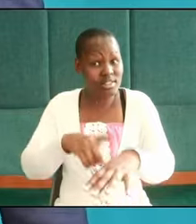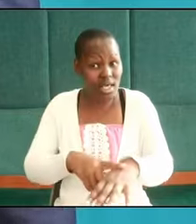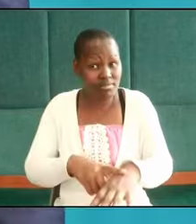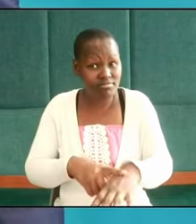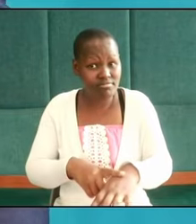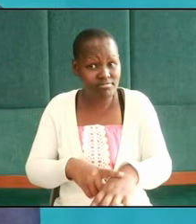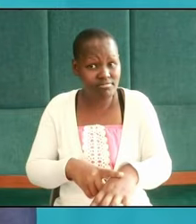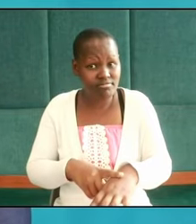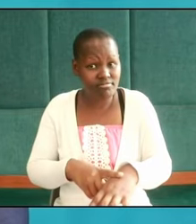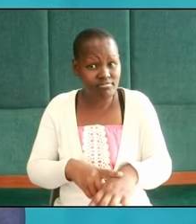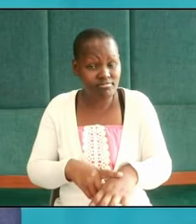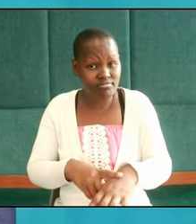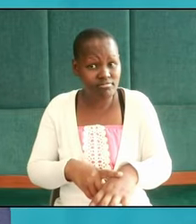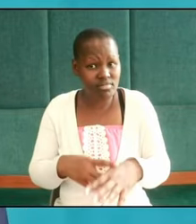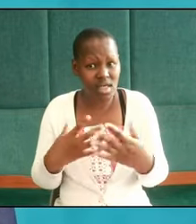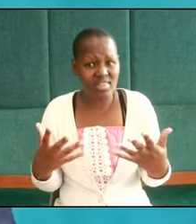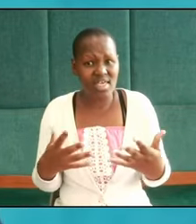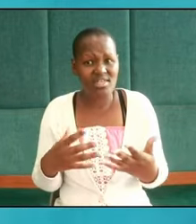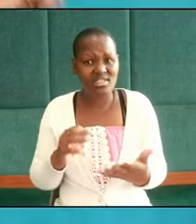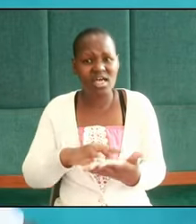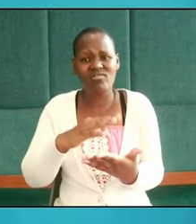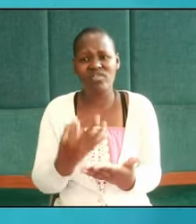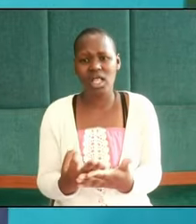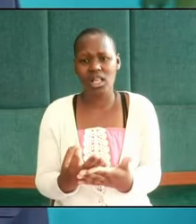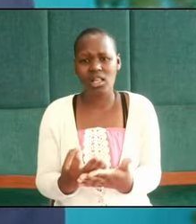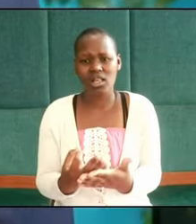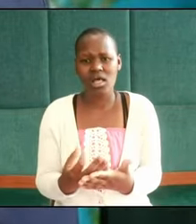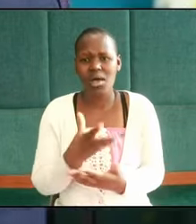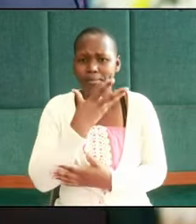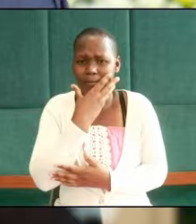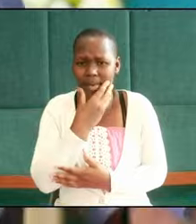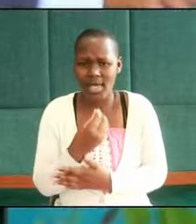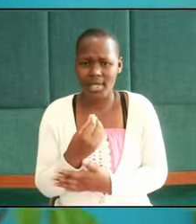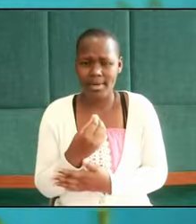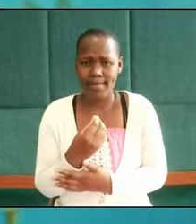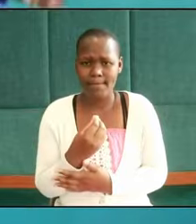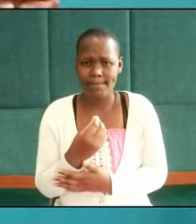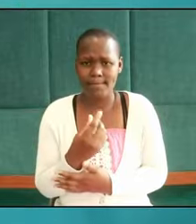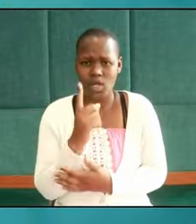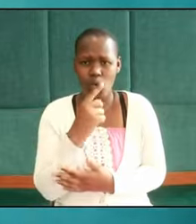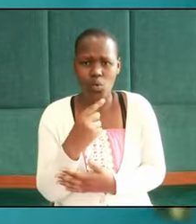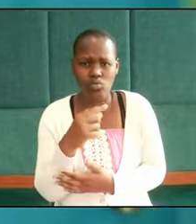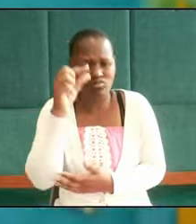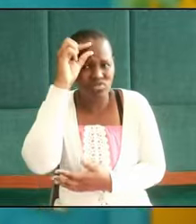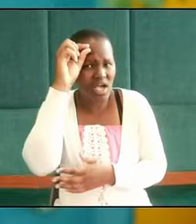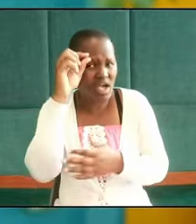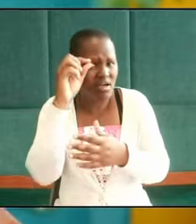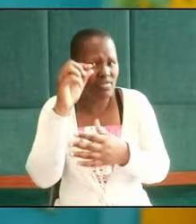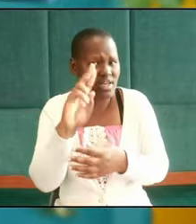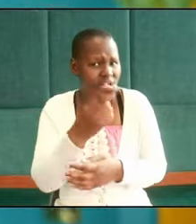is crumbling oh for men who as governors will